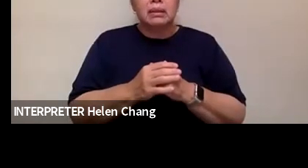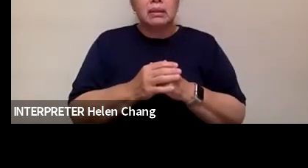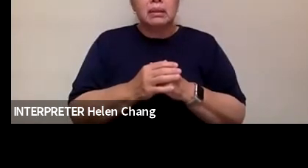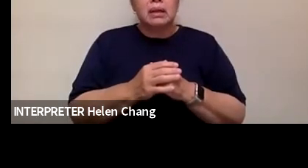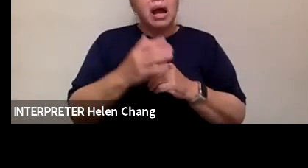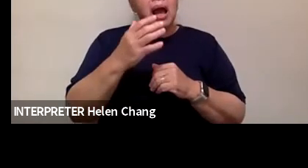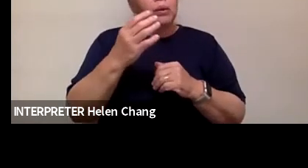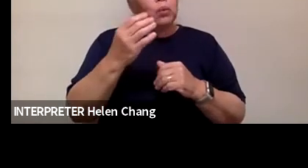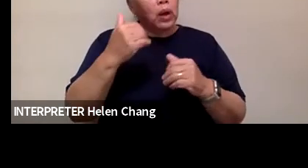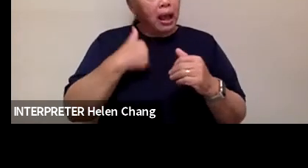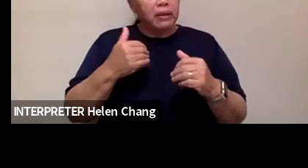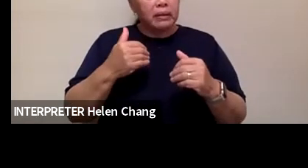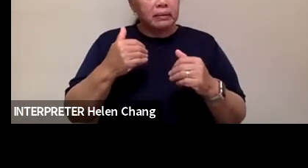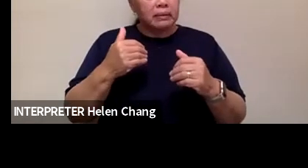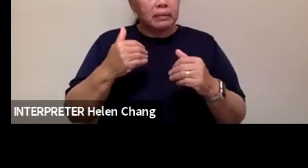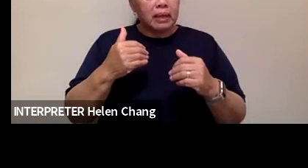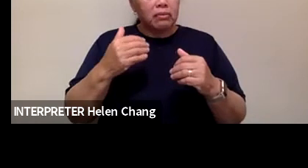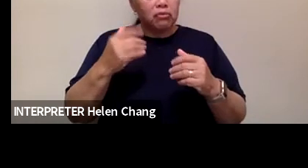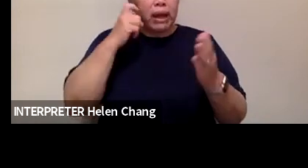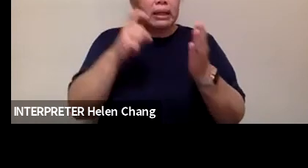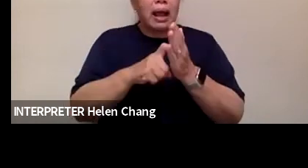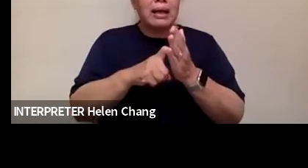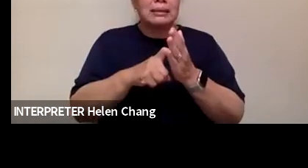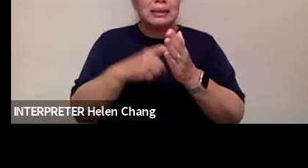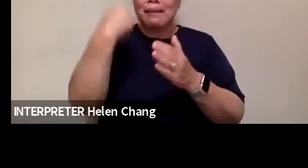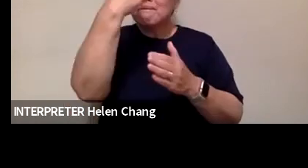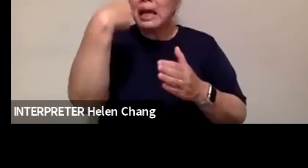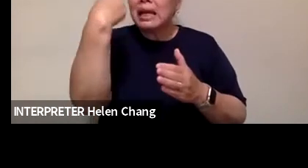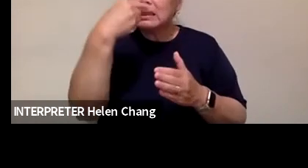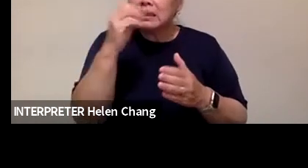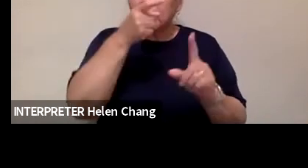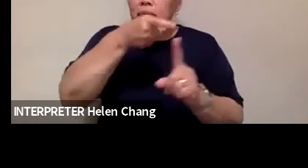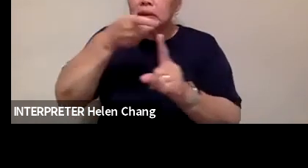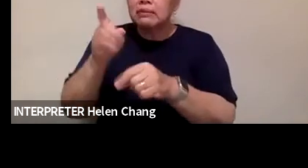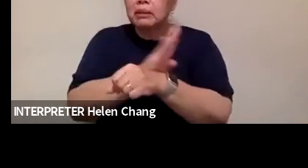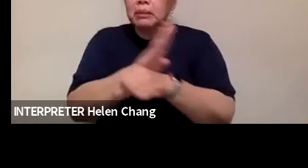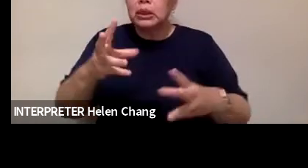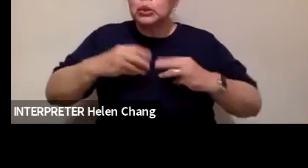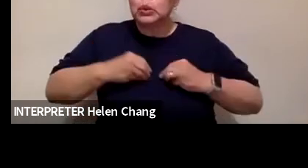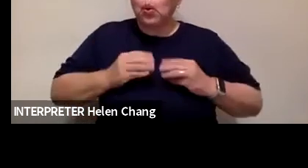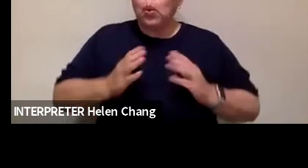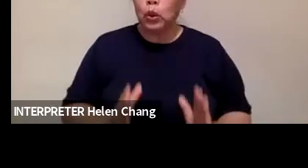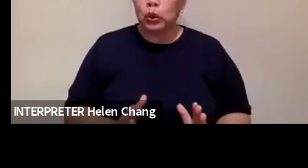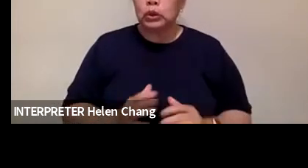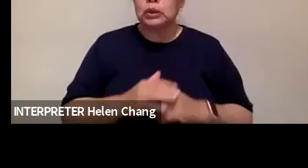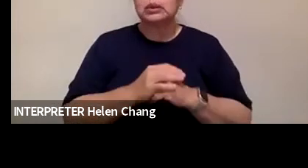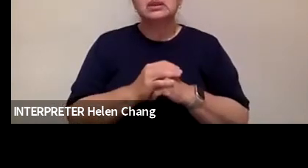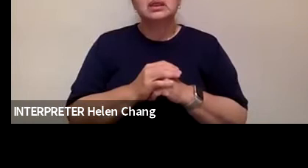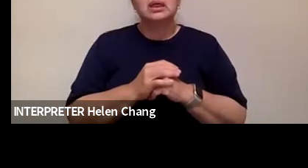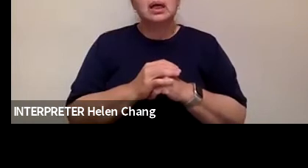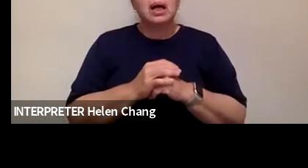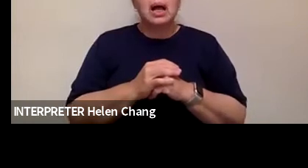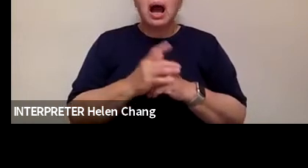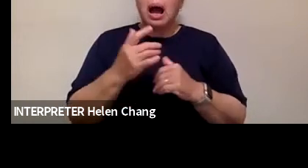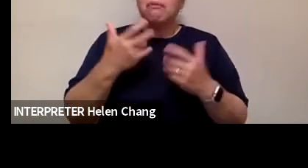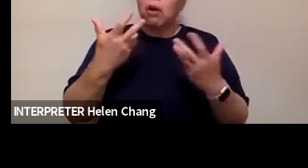And also, you know, the silver lining to some of these discussions have been, I I've had really active